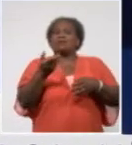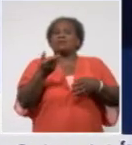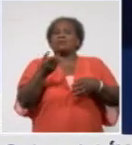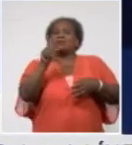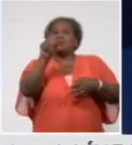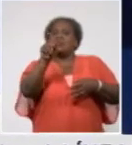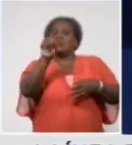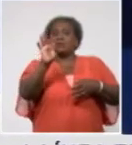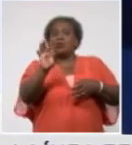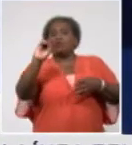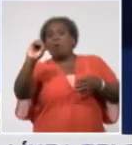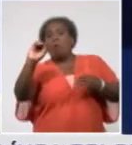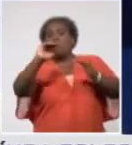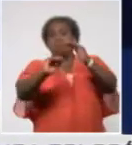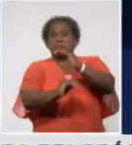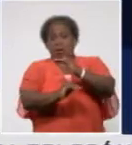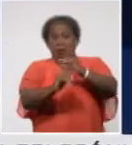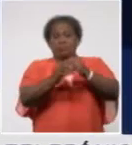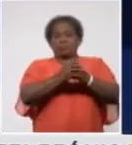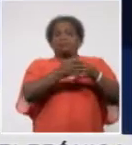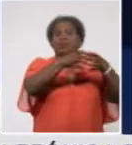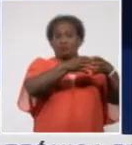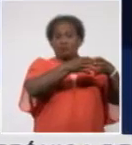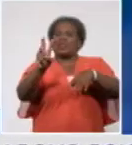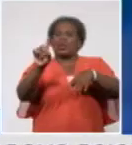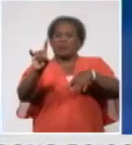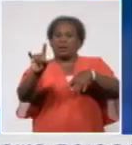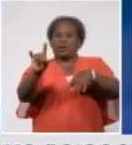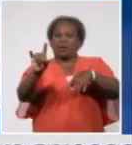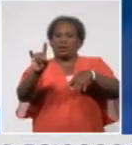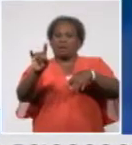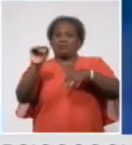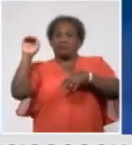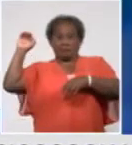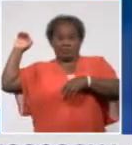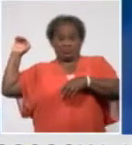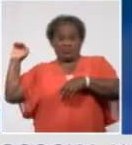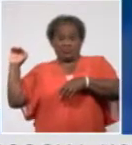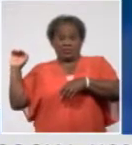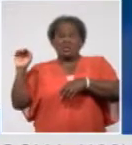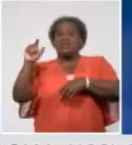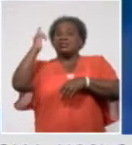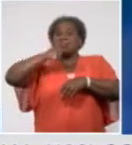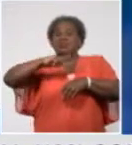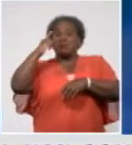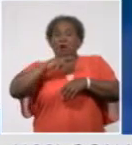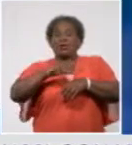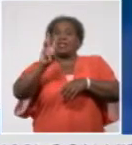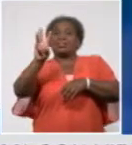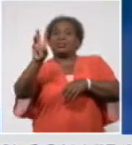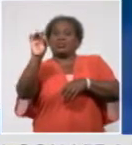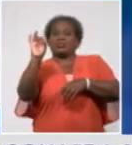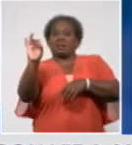Of the 82 cases diagnosed yesterday, 39 belong to Havana,